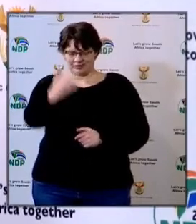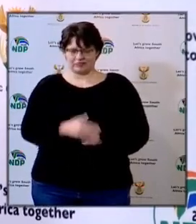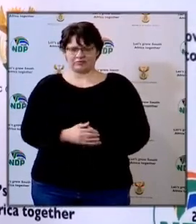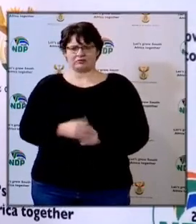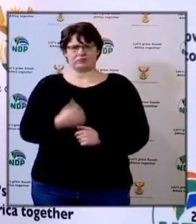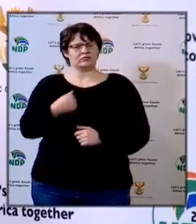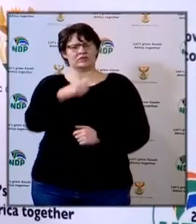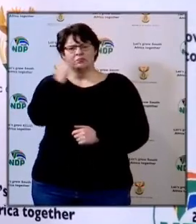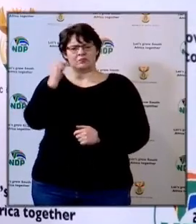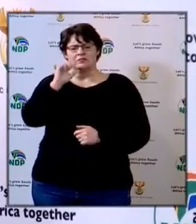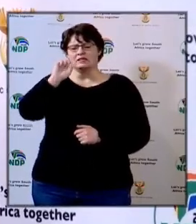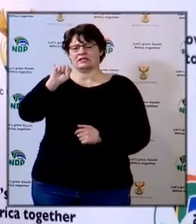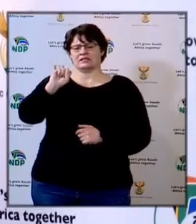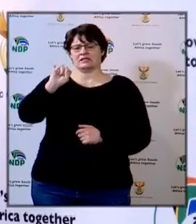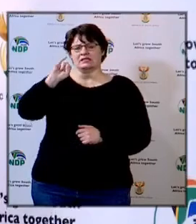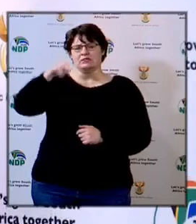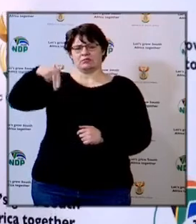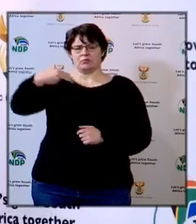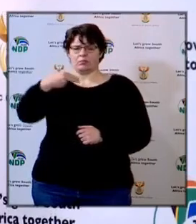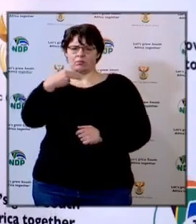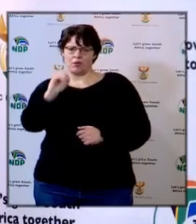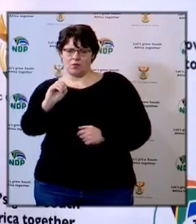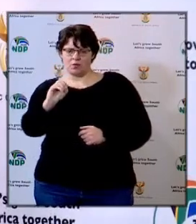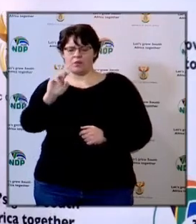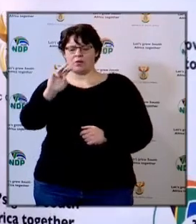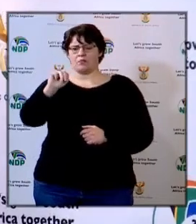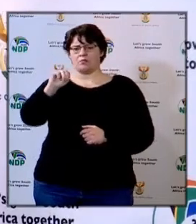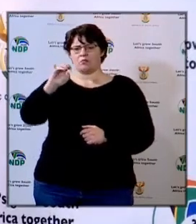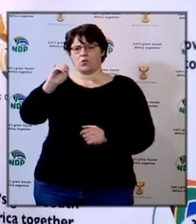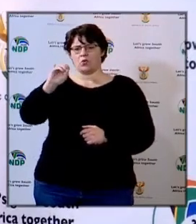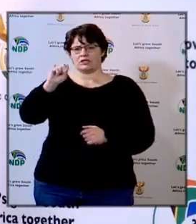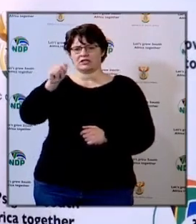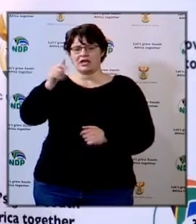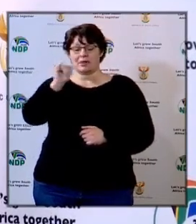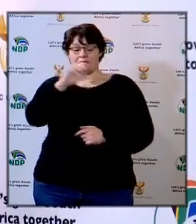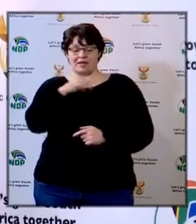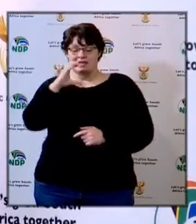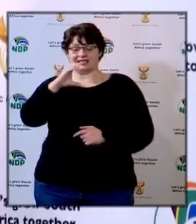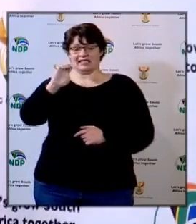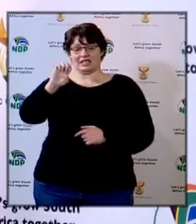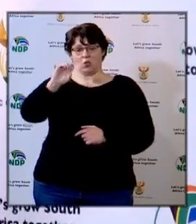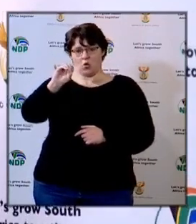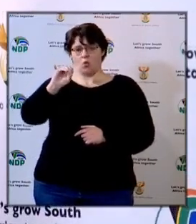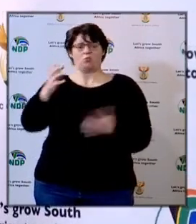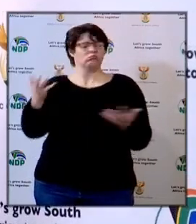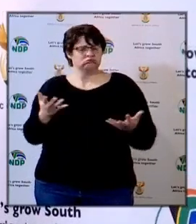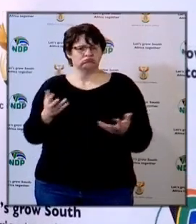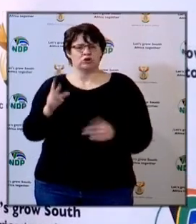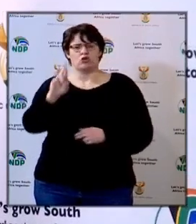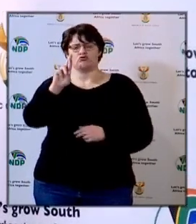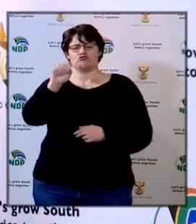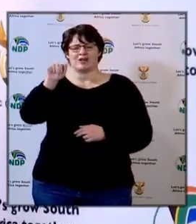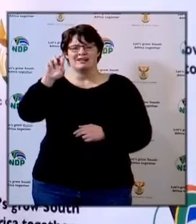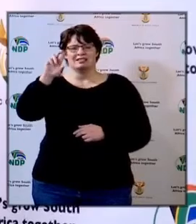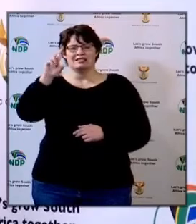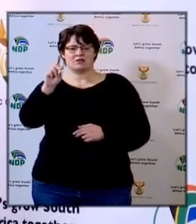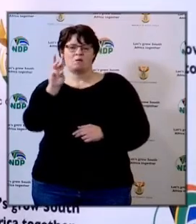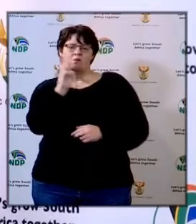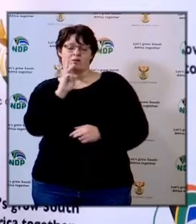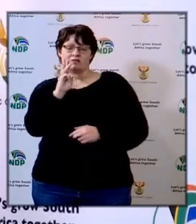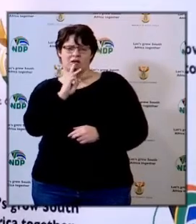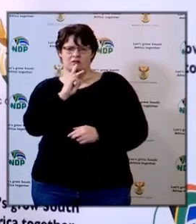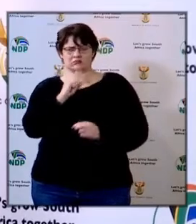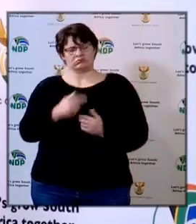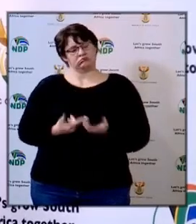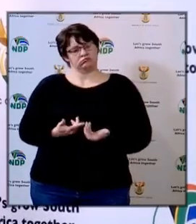My name is Sipo Masai. I'm the Chief Executive of Rainwater. We have